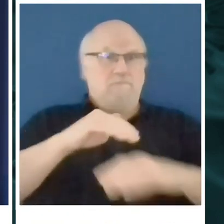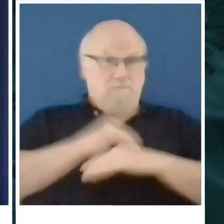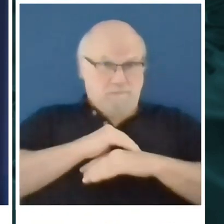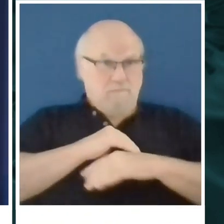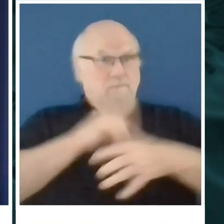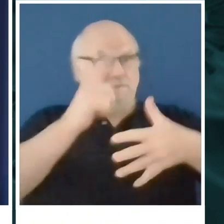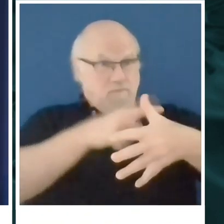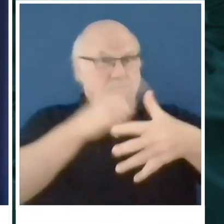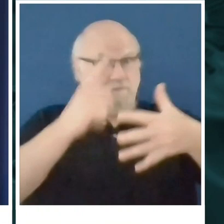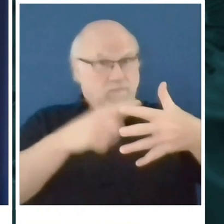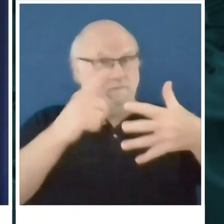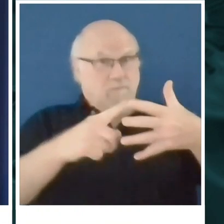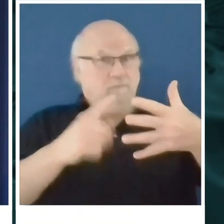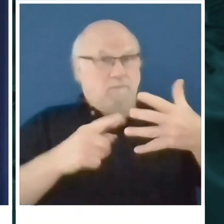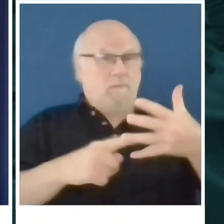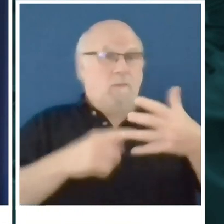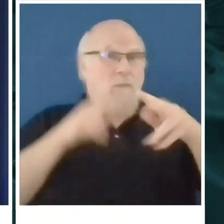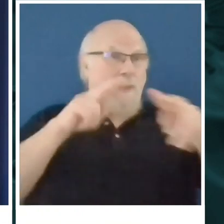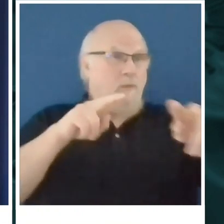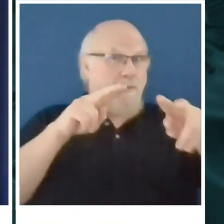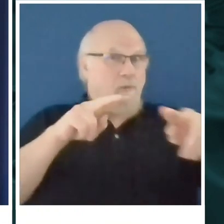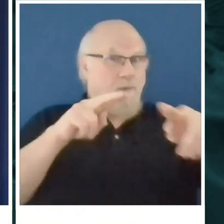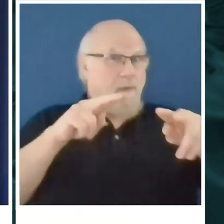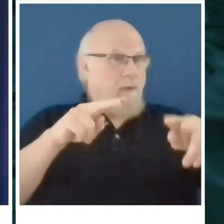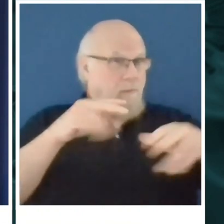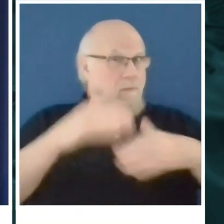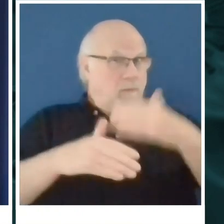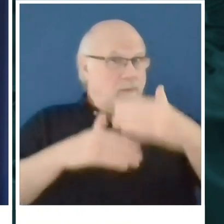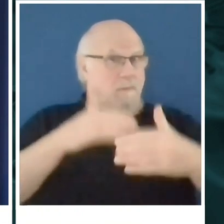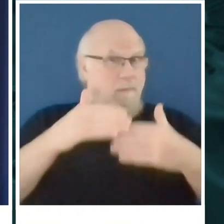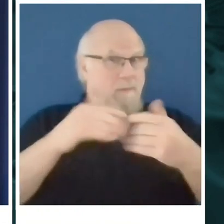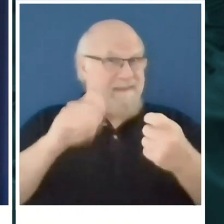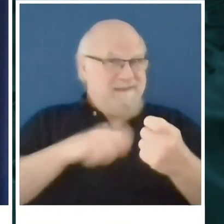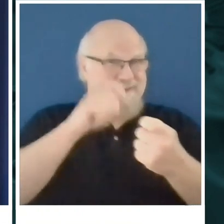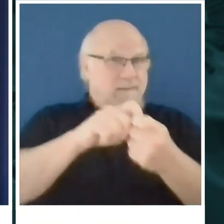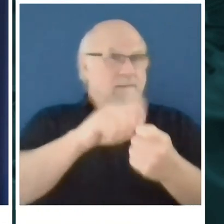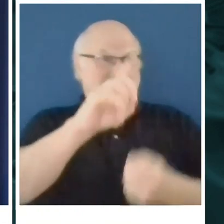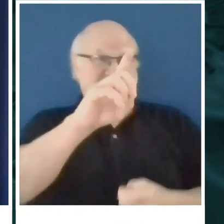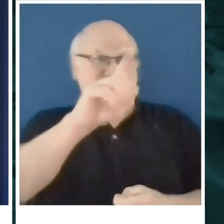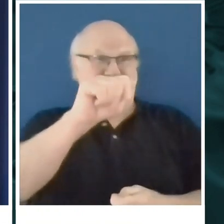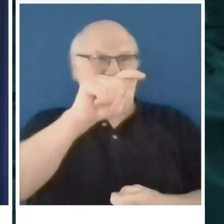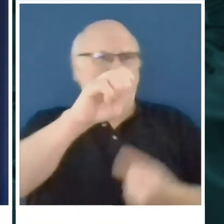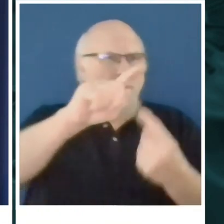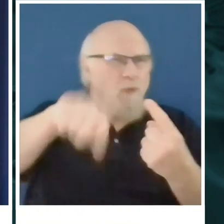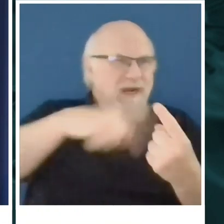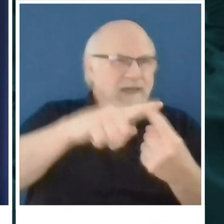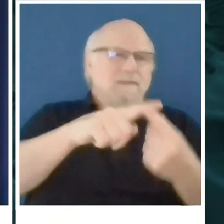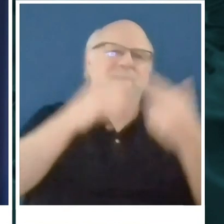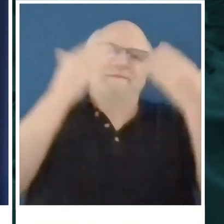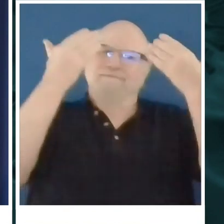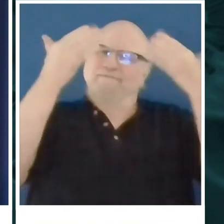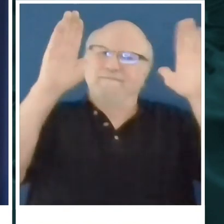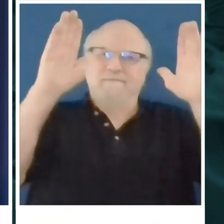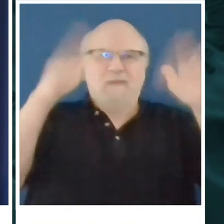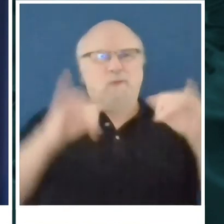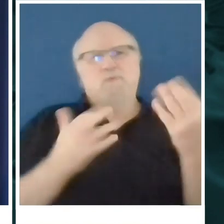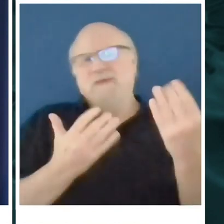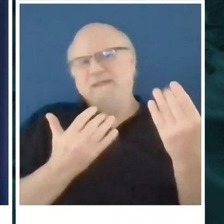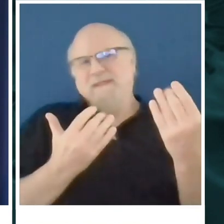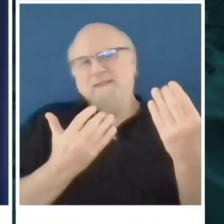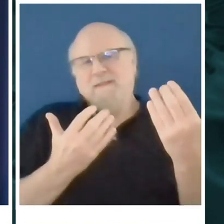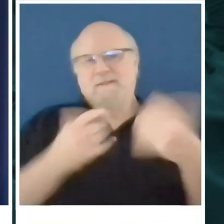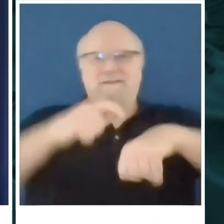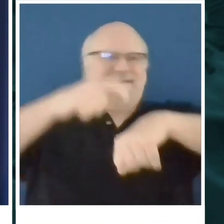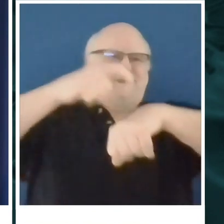are eyeing not a specific date, but we are eyeing a near-term timeline to